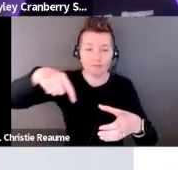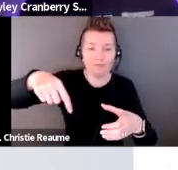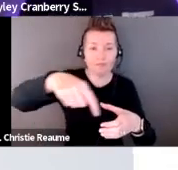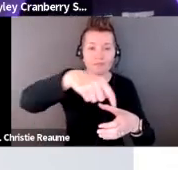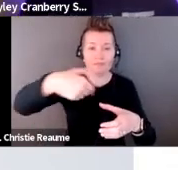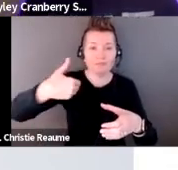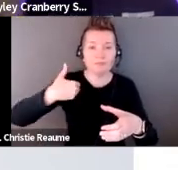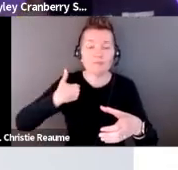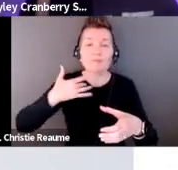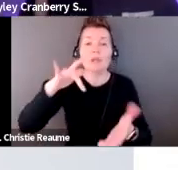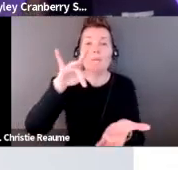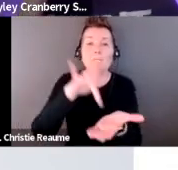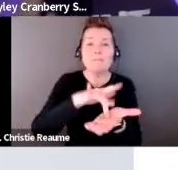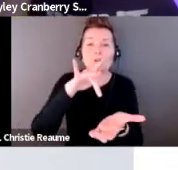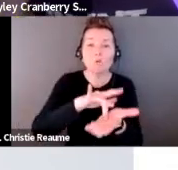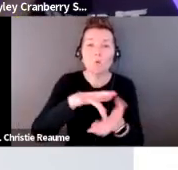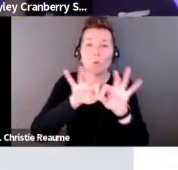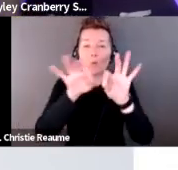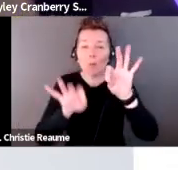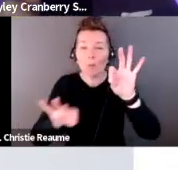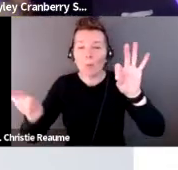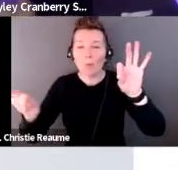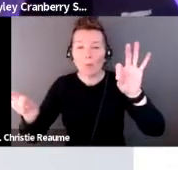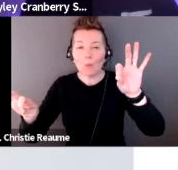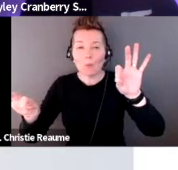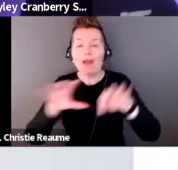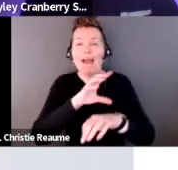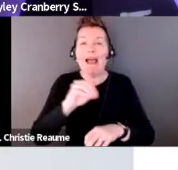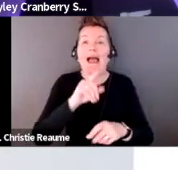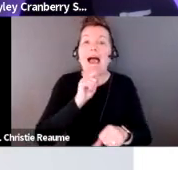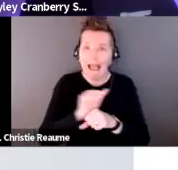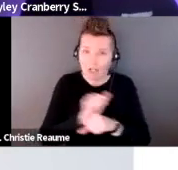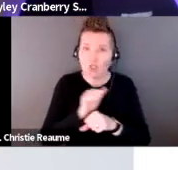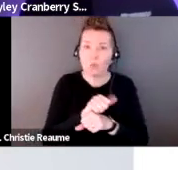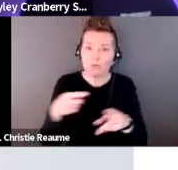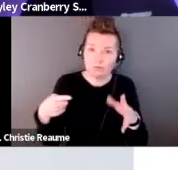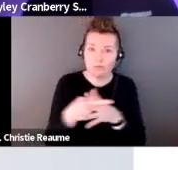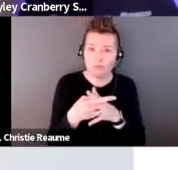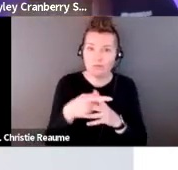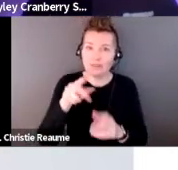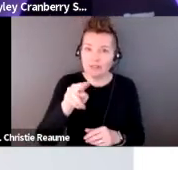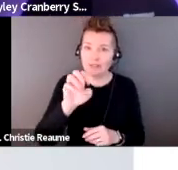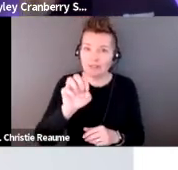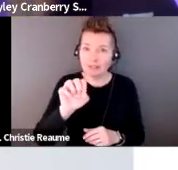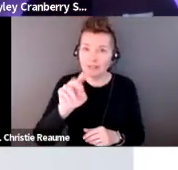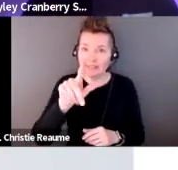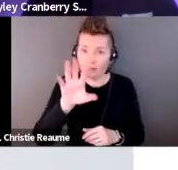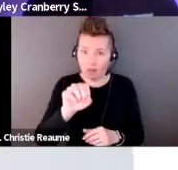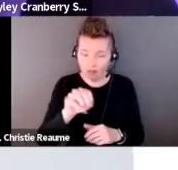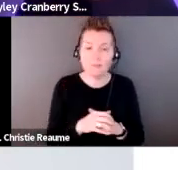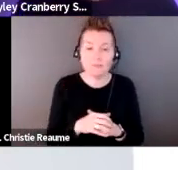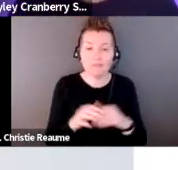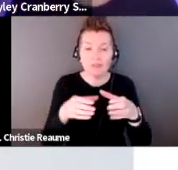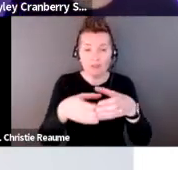tubing and an actual medical needle that goes through into the inside of the vessel. And on the other side of the vessel is